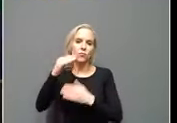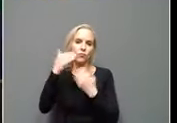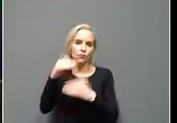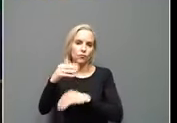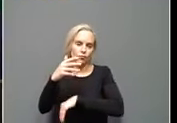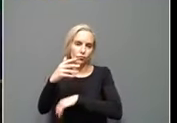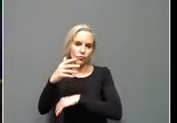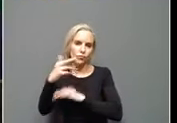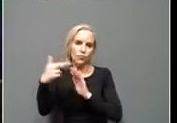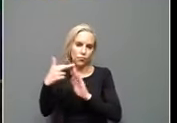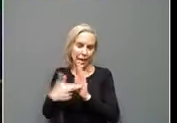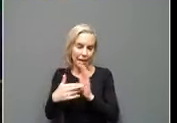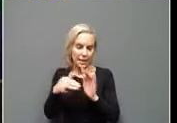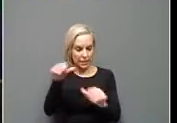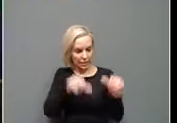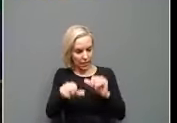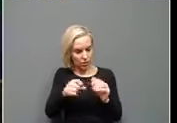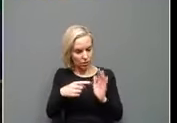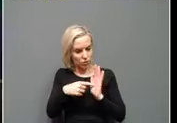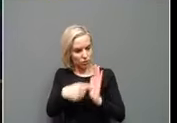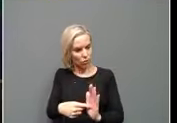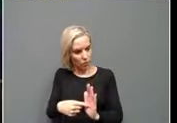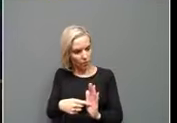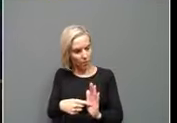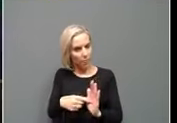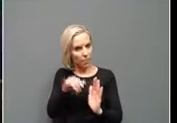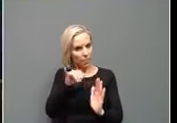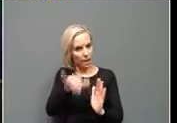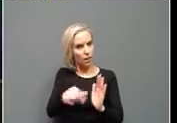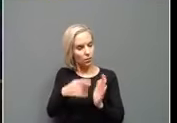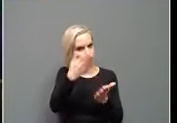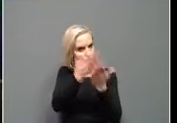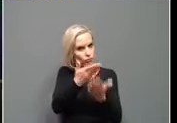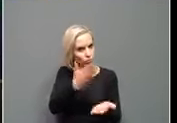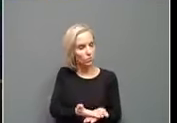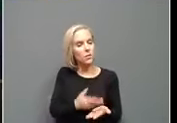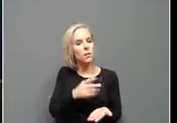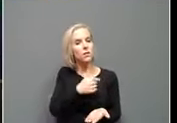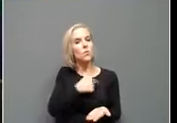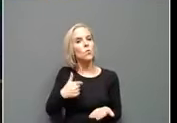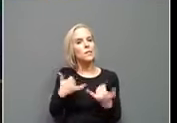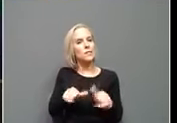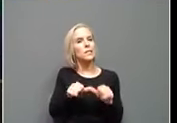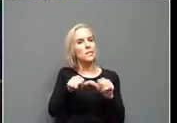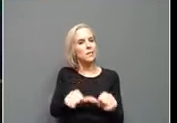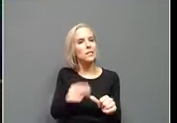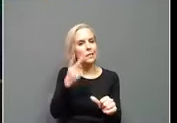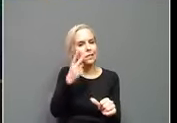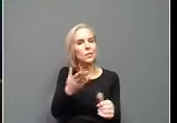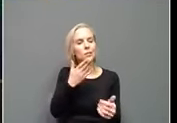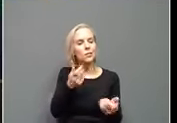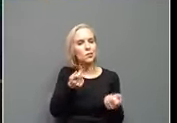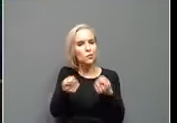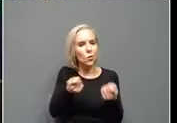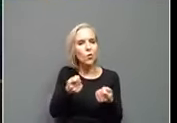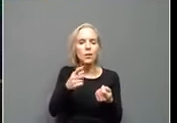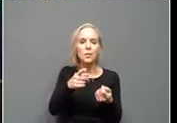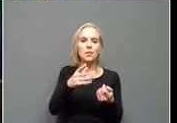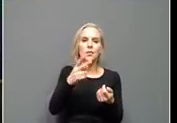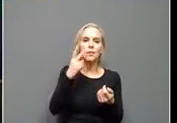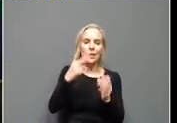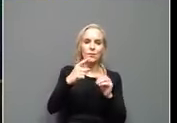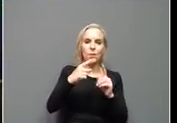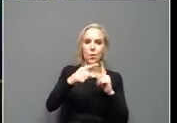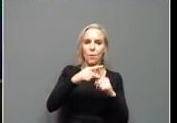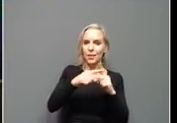science continues to point that way, as long as we continue to see a good control of our case and our positivity rate, as long